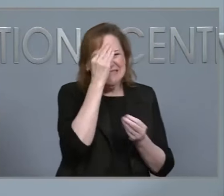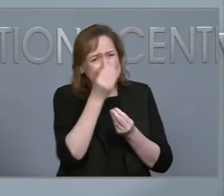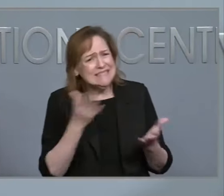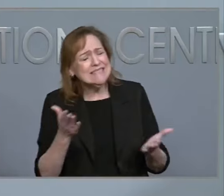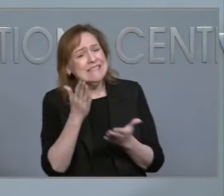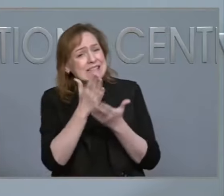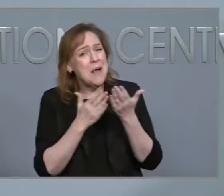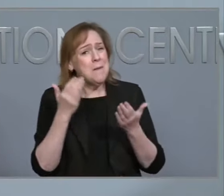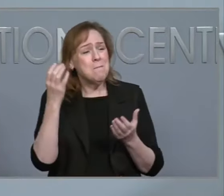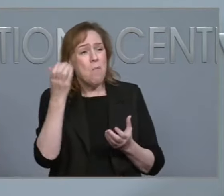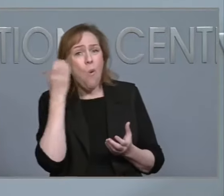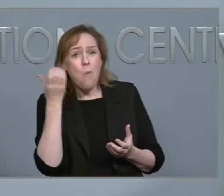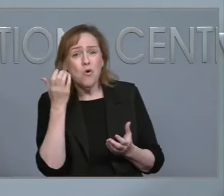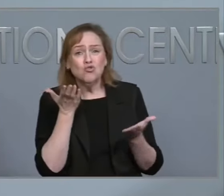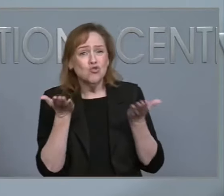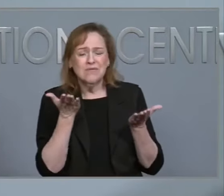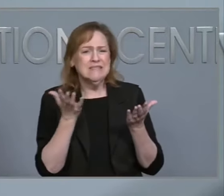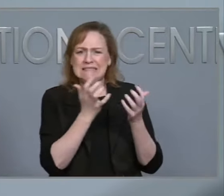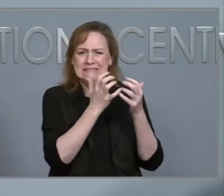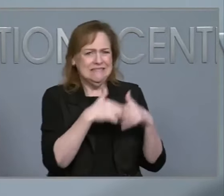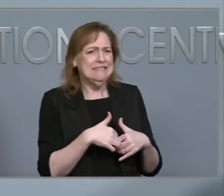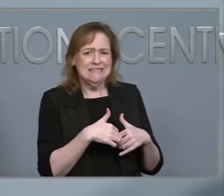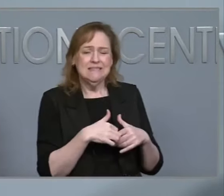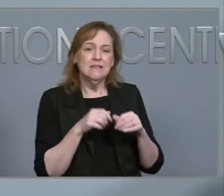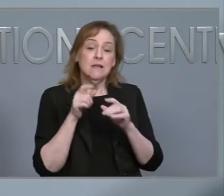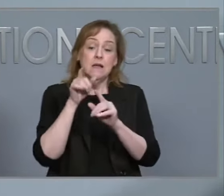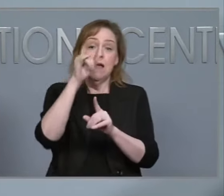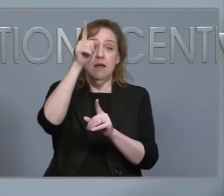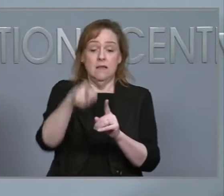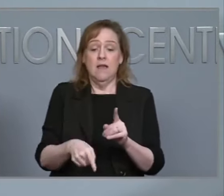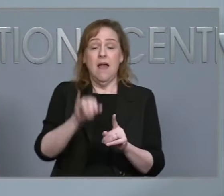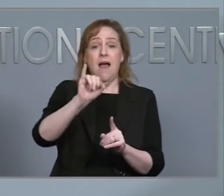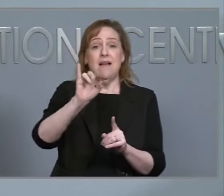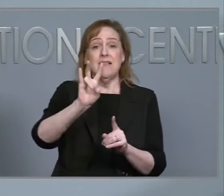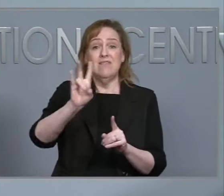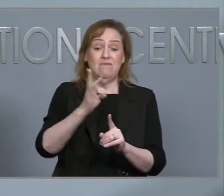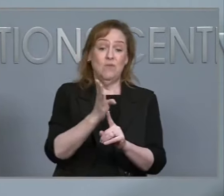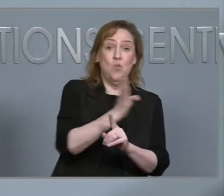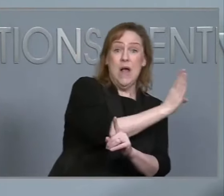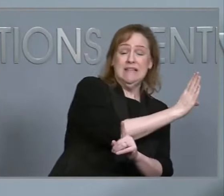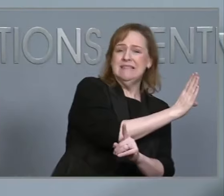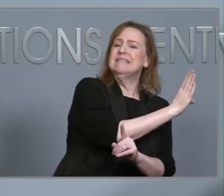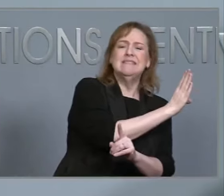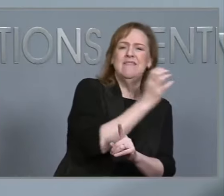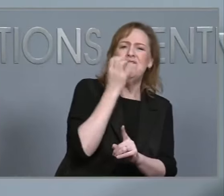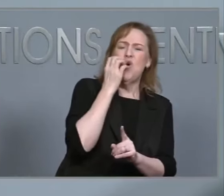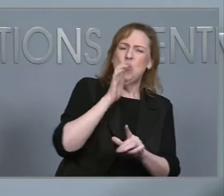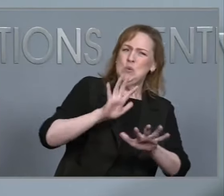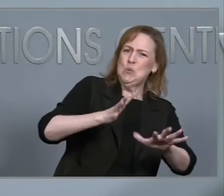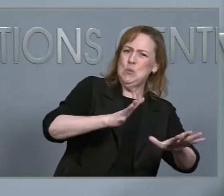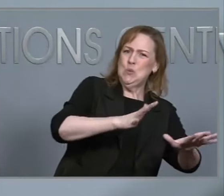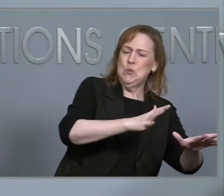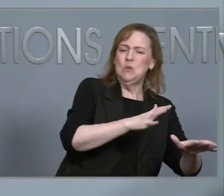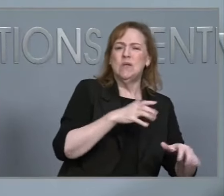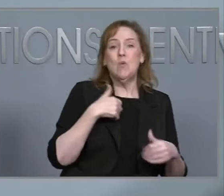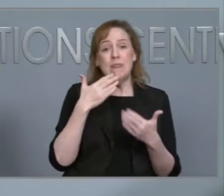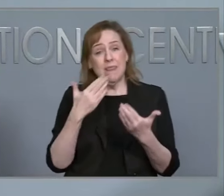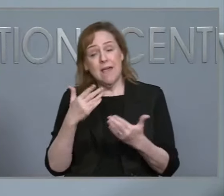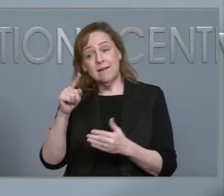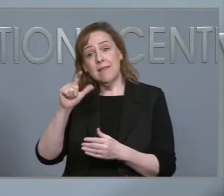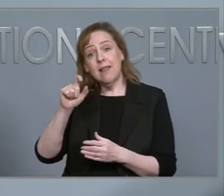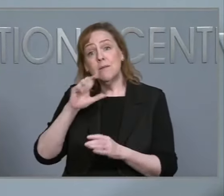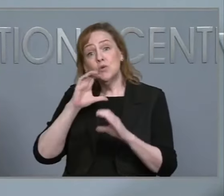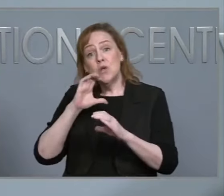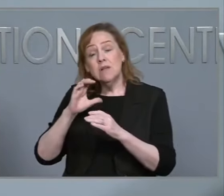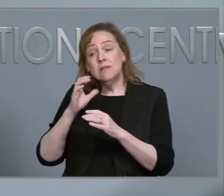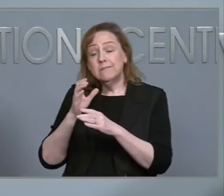remain degraded west of Interstate 77. I want to thank the telecommunications professionals that have been working